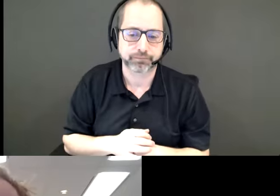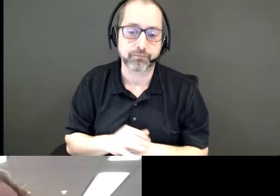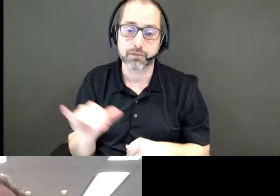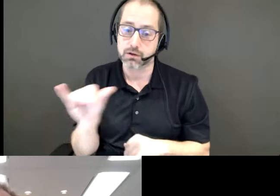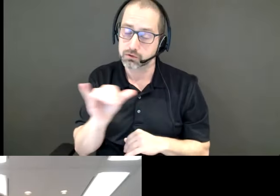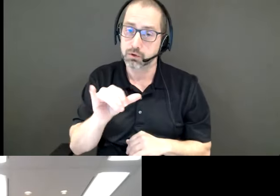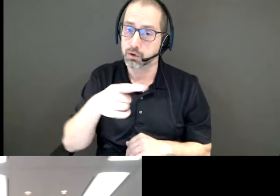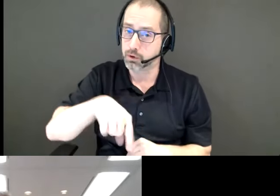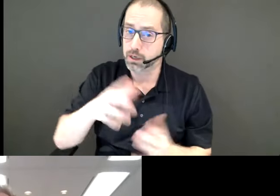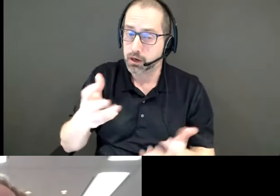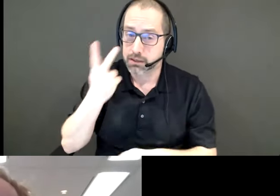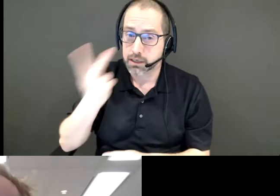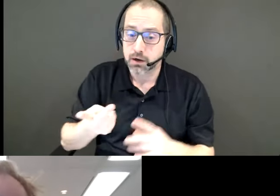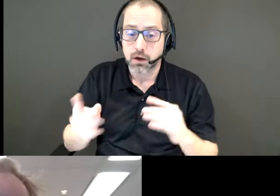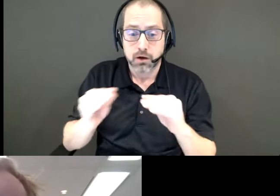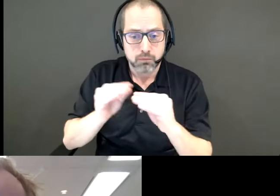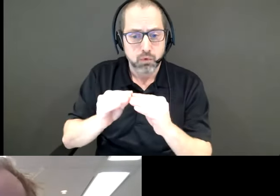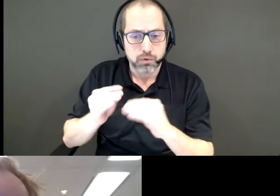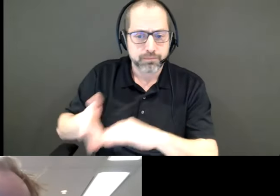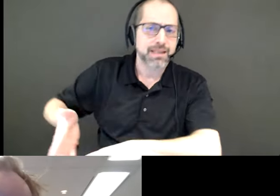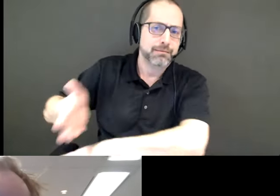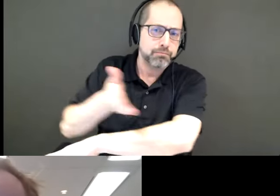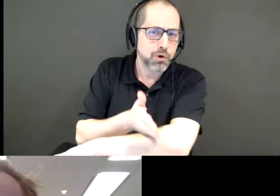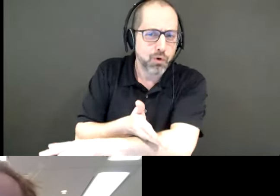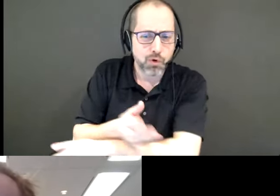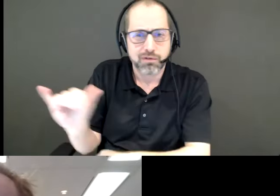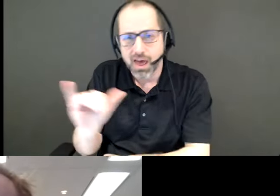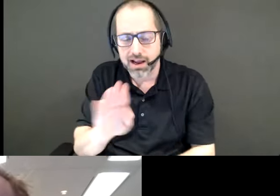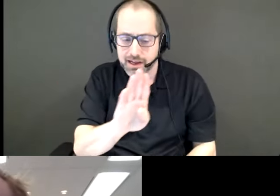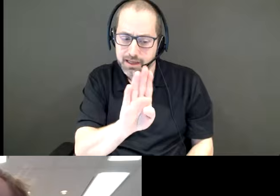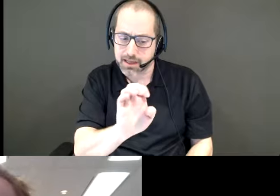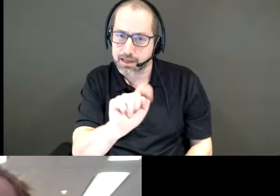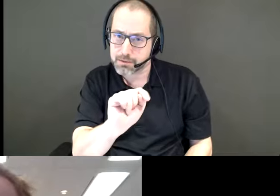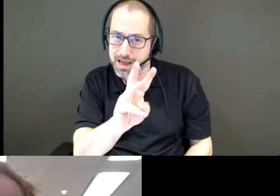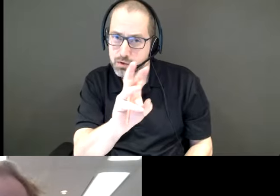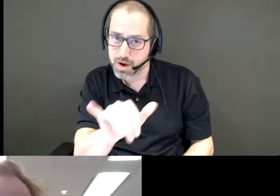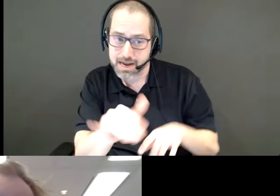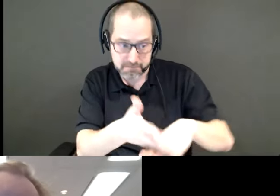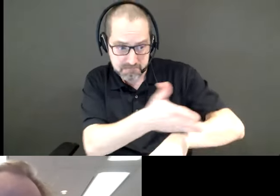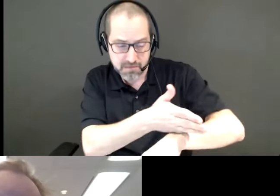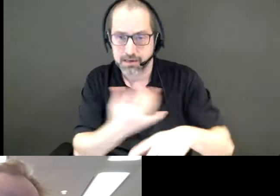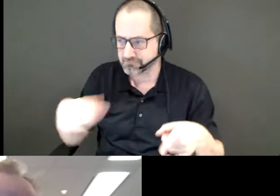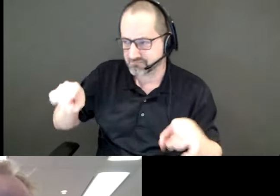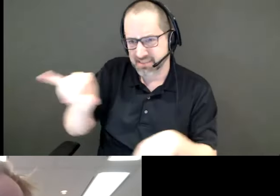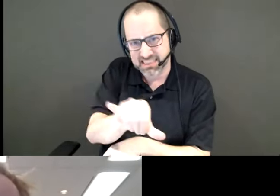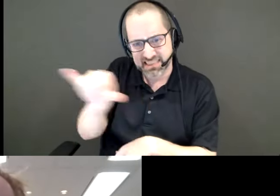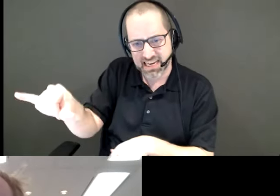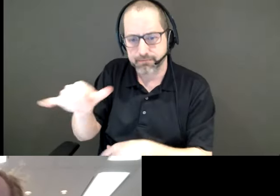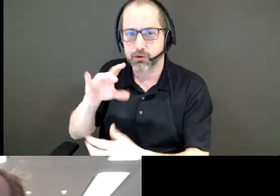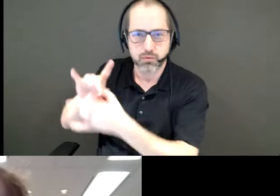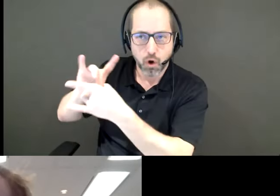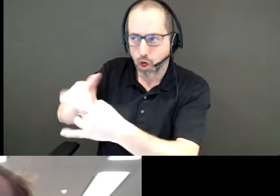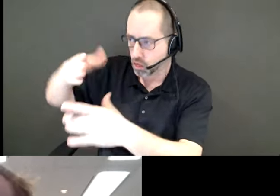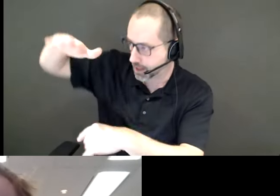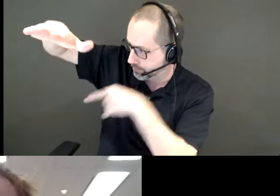course want to see more of a improved treatment like the Bentway throughout the entire under Gardner corridor connecting all these underpass connections